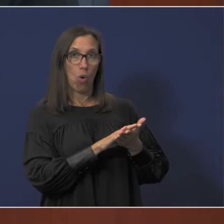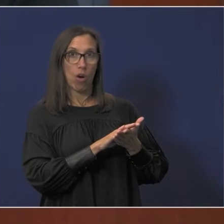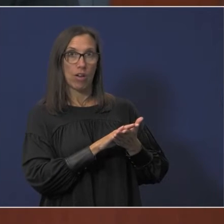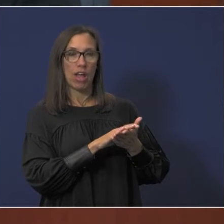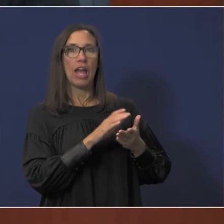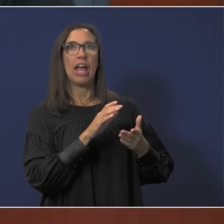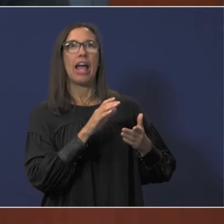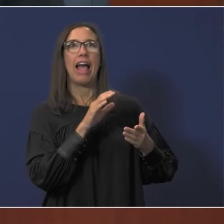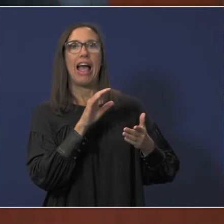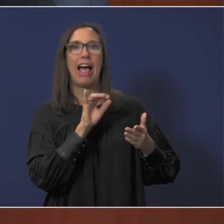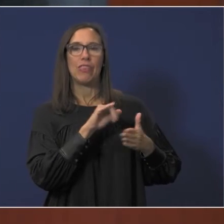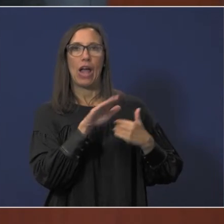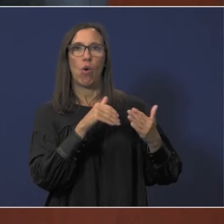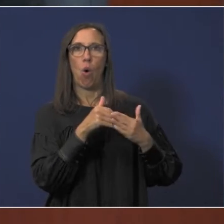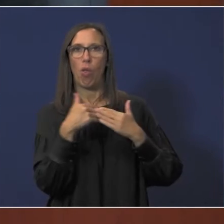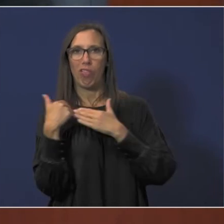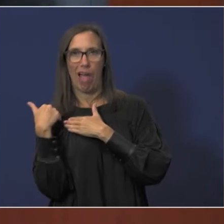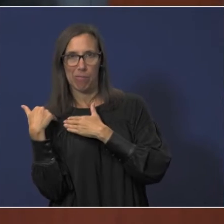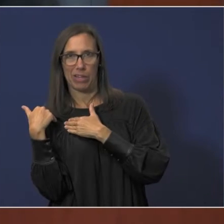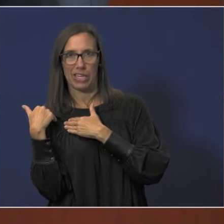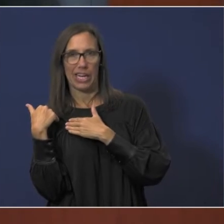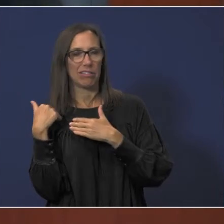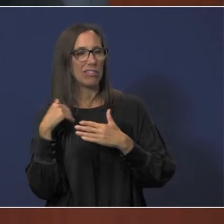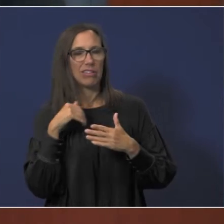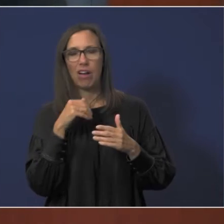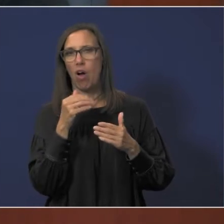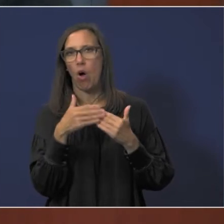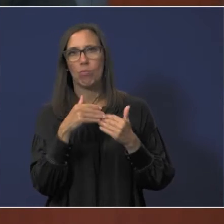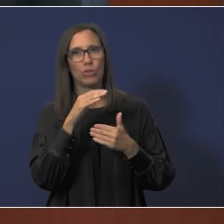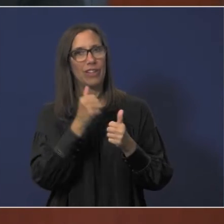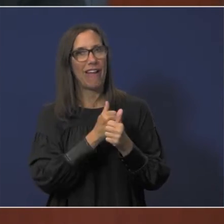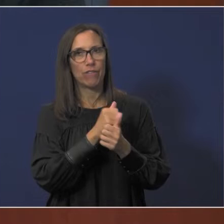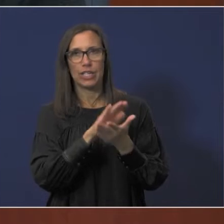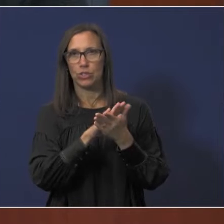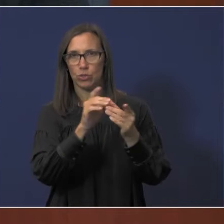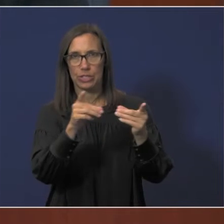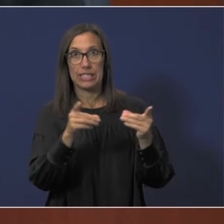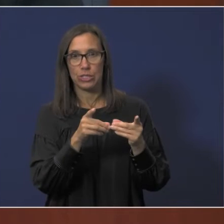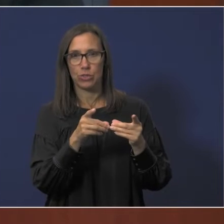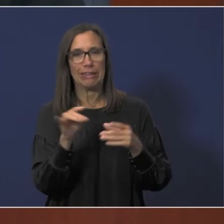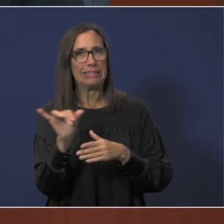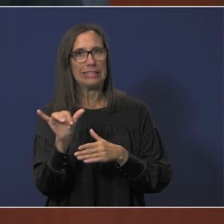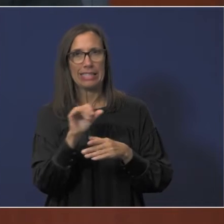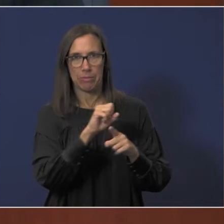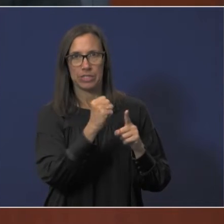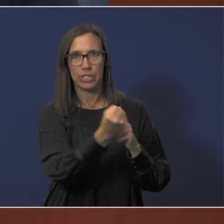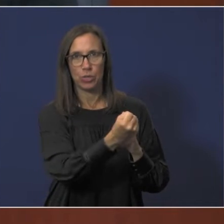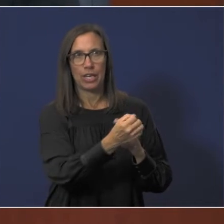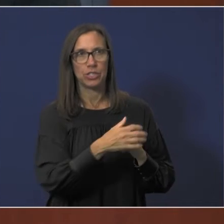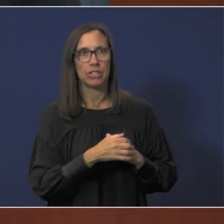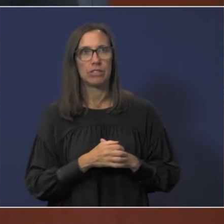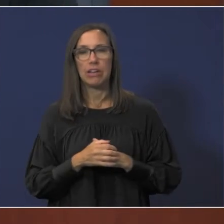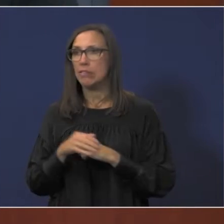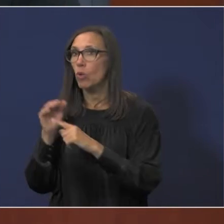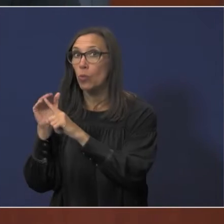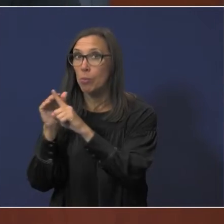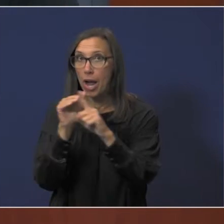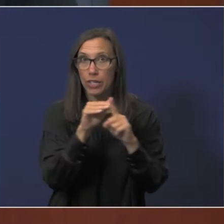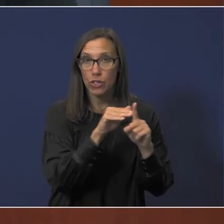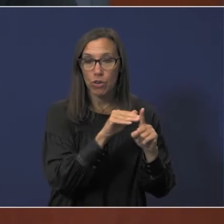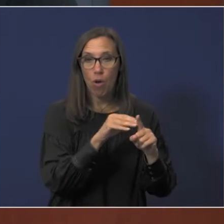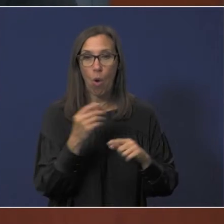and almost every school district is in this situation and uh just as a reminder